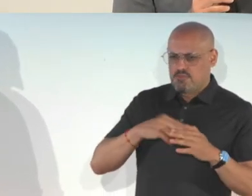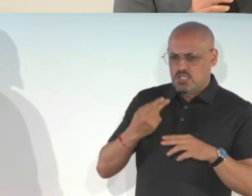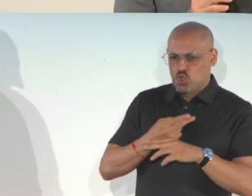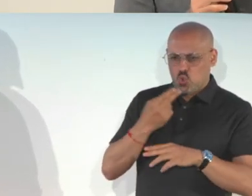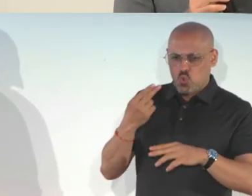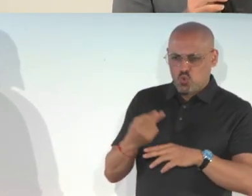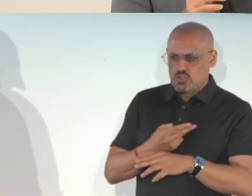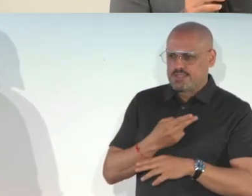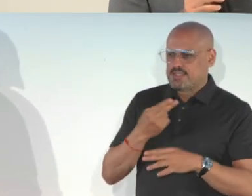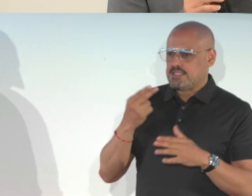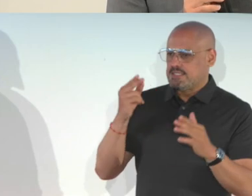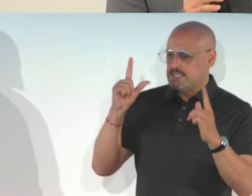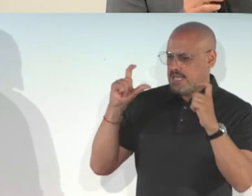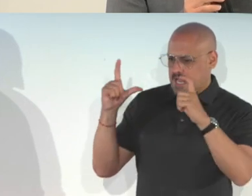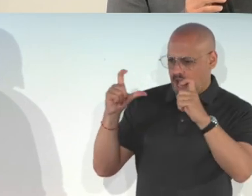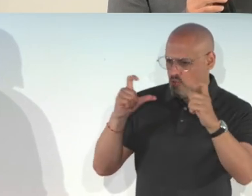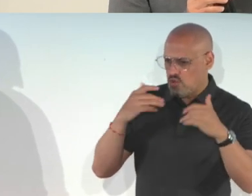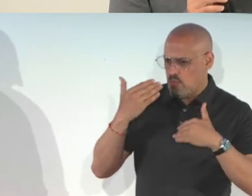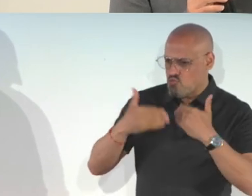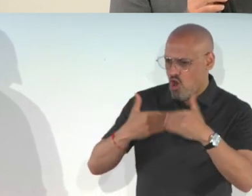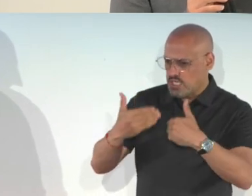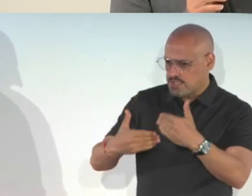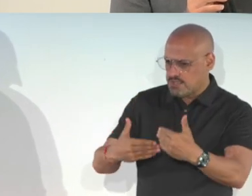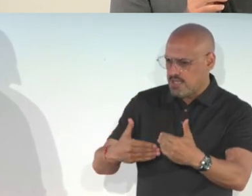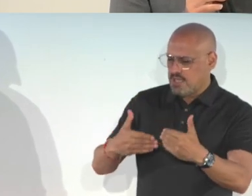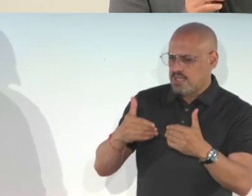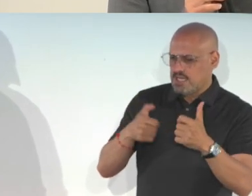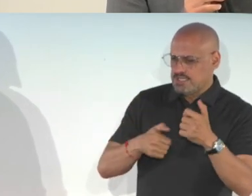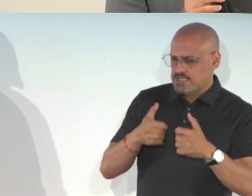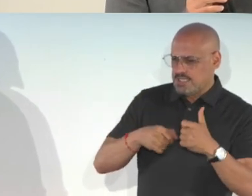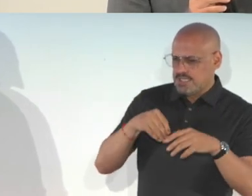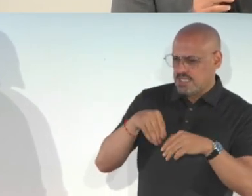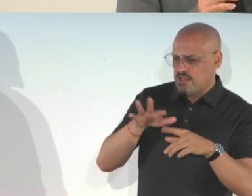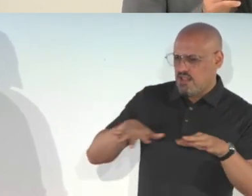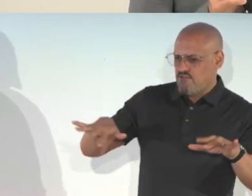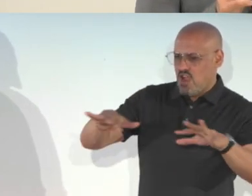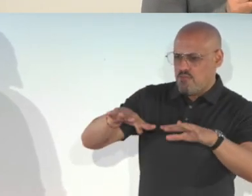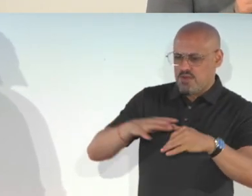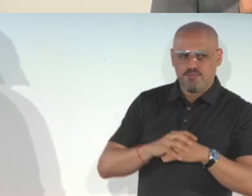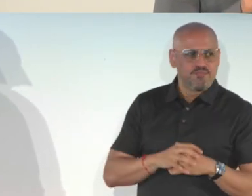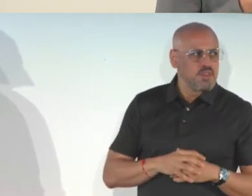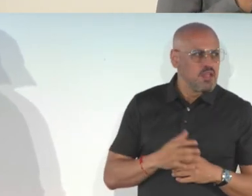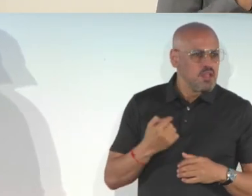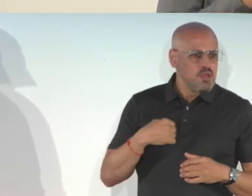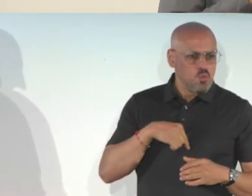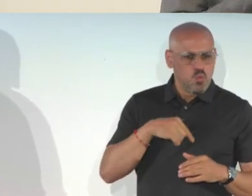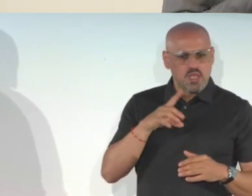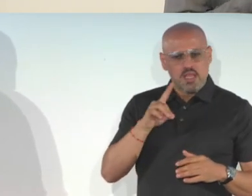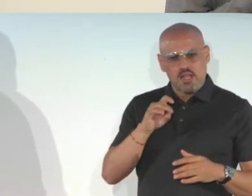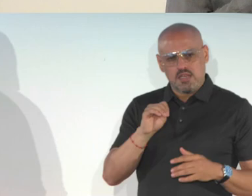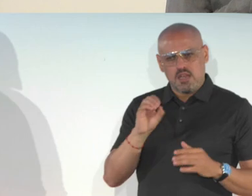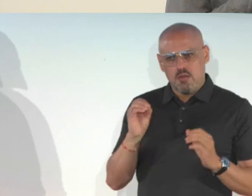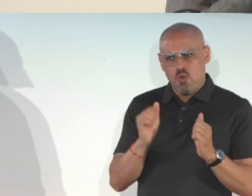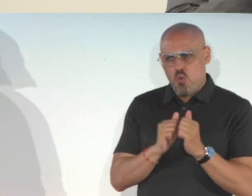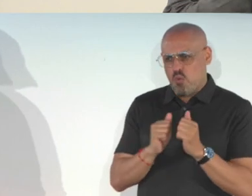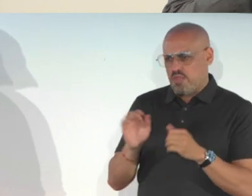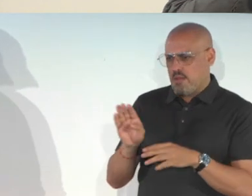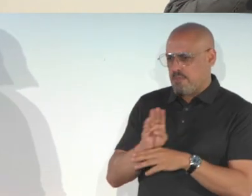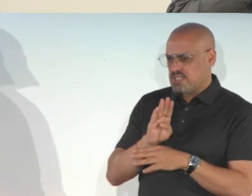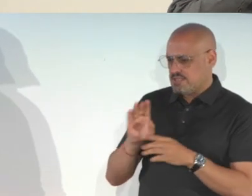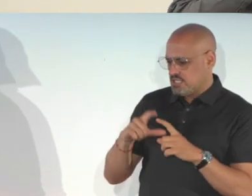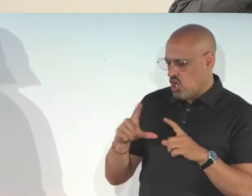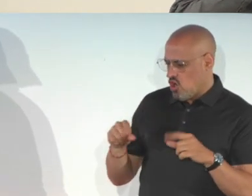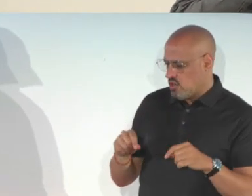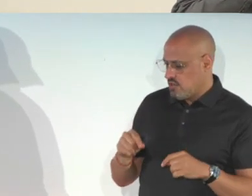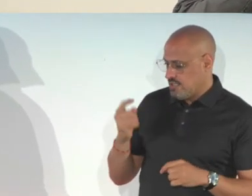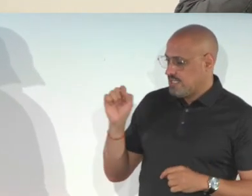the camera to process text in the environment. And we demoed this with a business card. Yeah, for